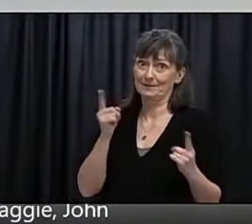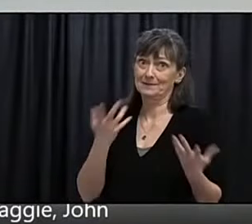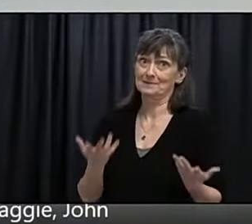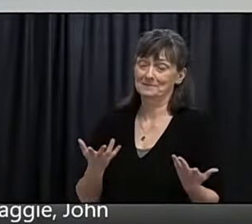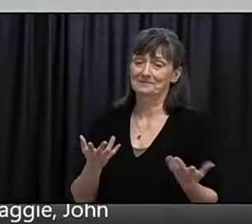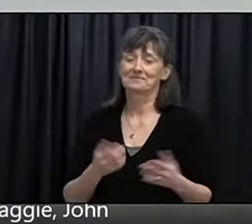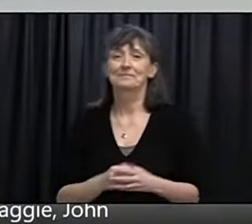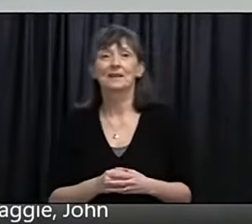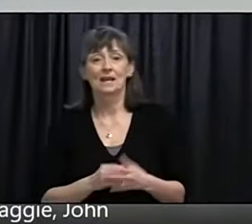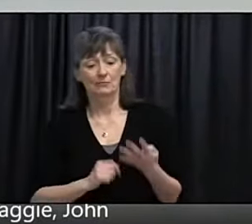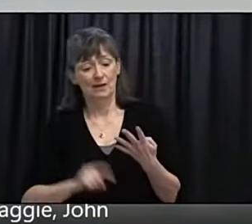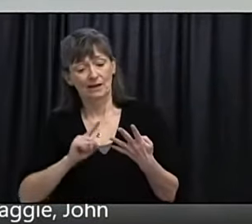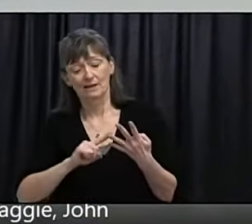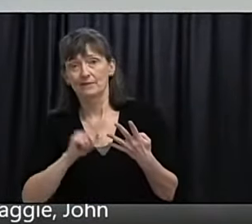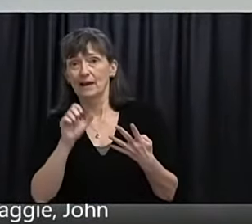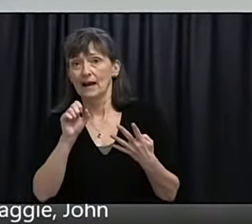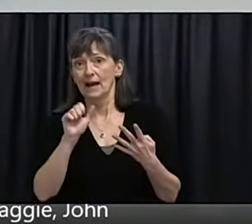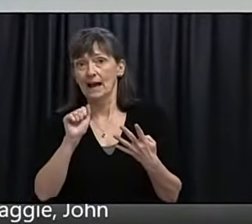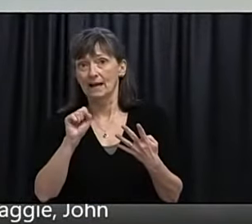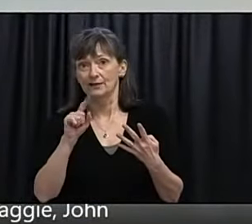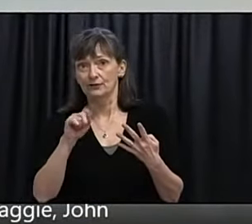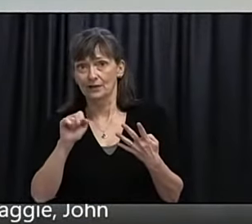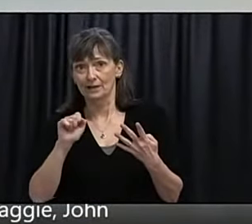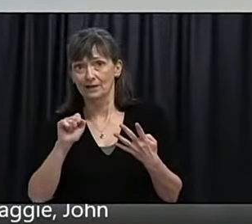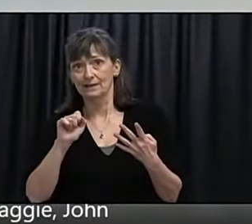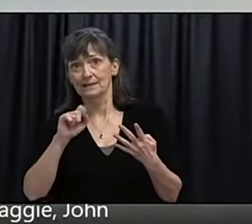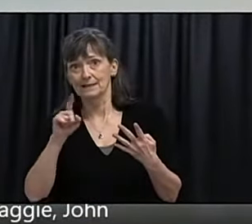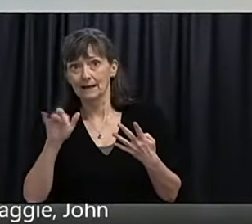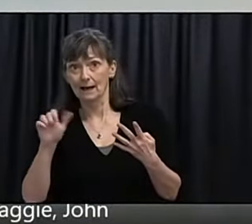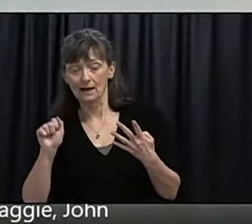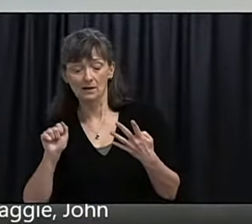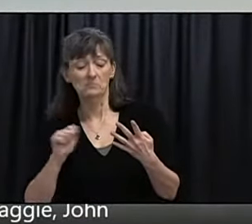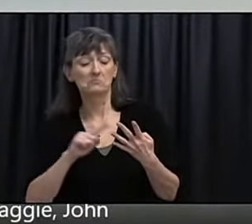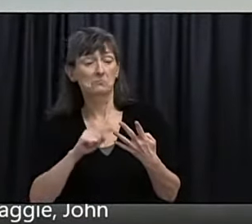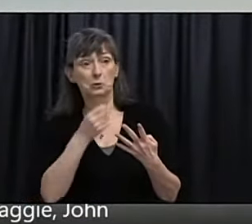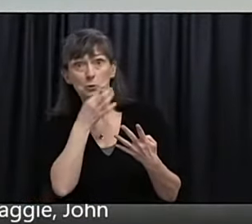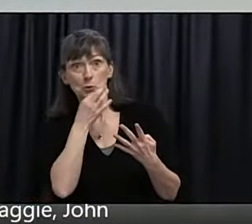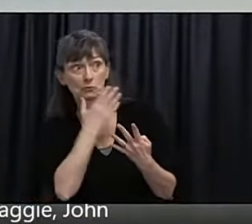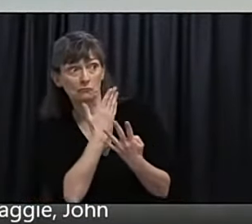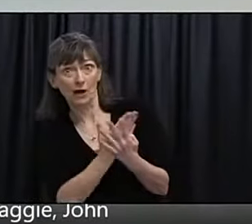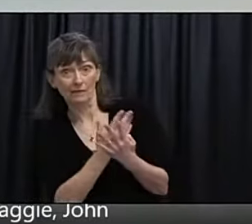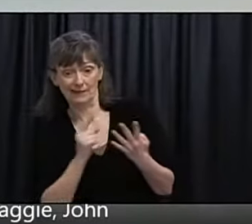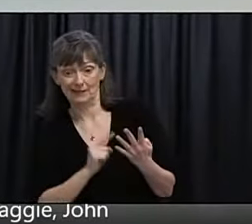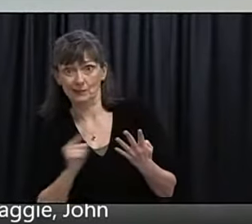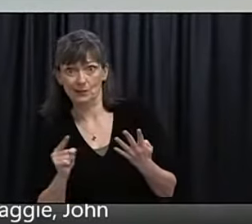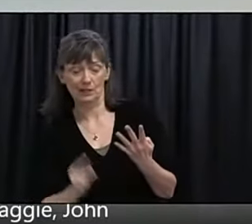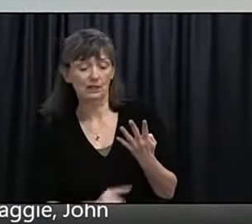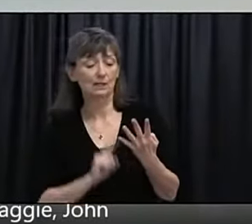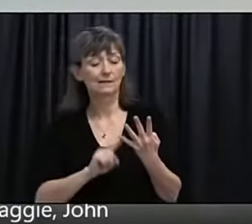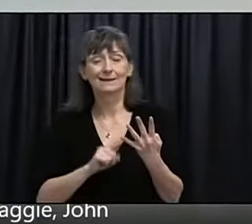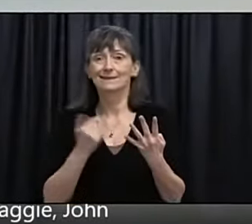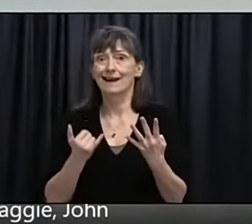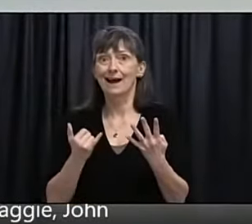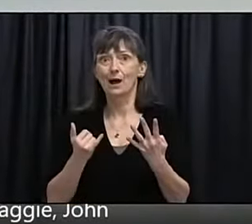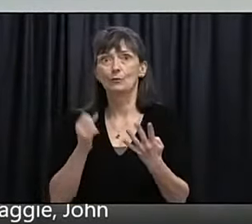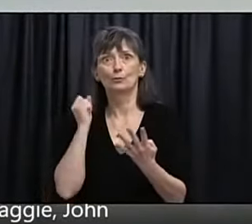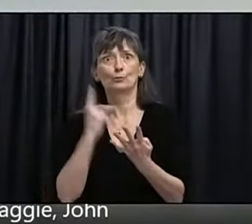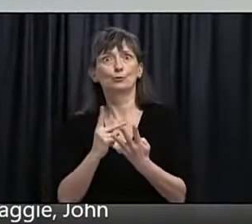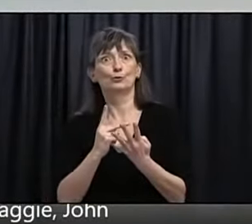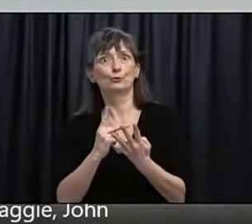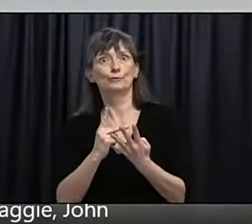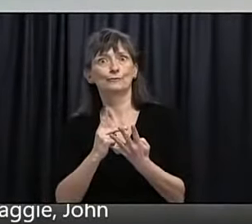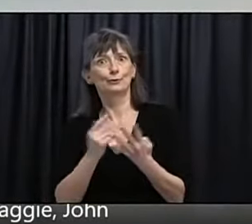We have AstraZeneca and doses inbound hopefully within the next week and now Janssen have been